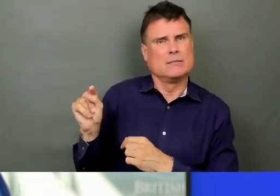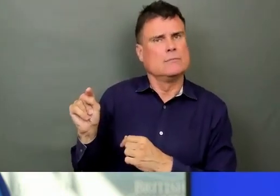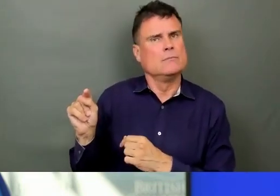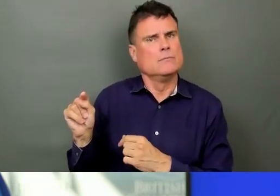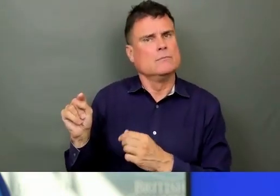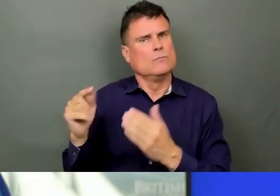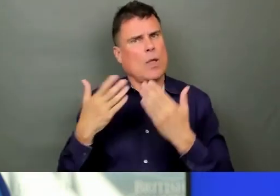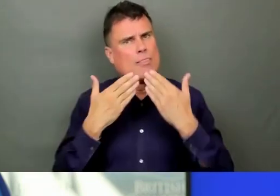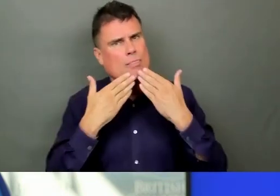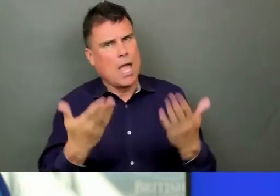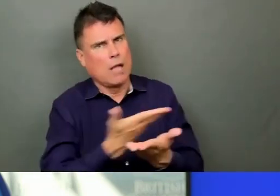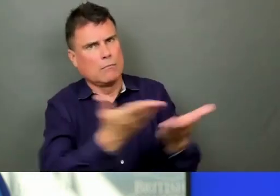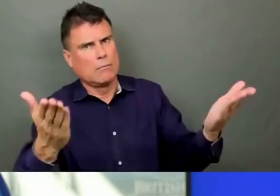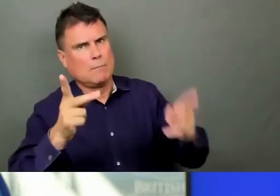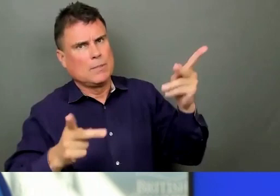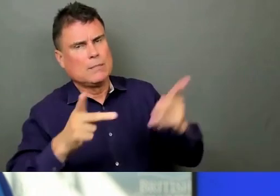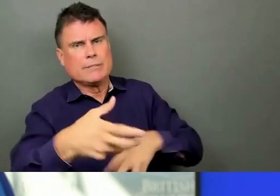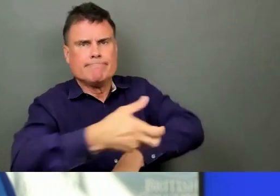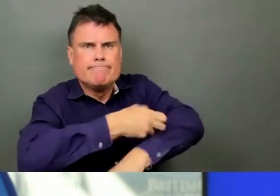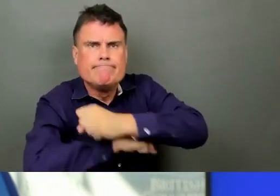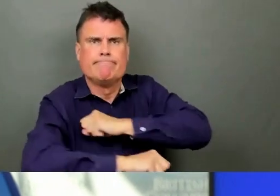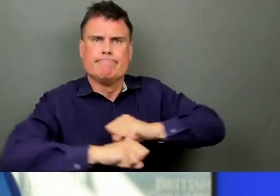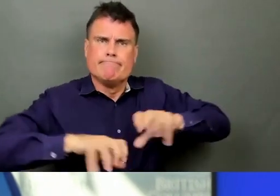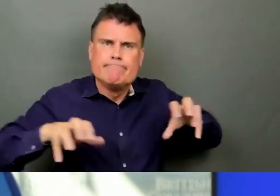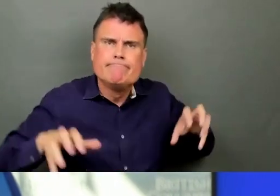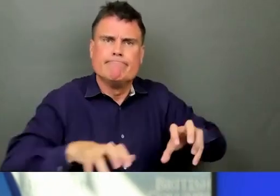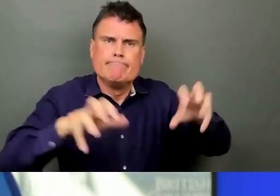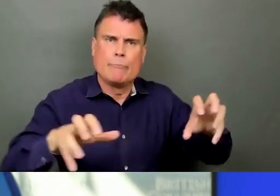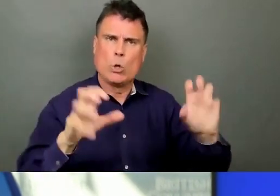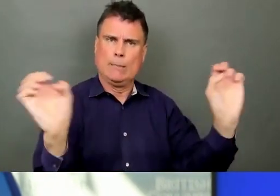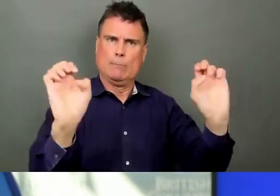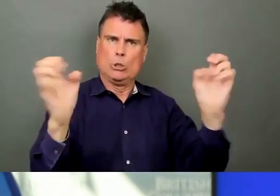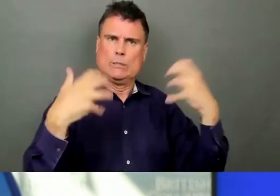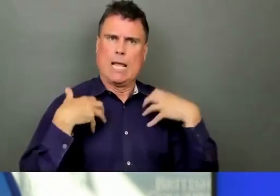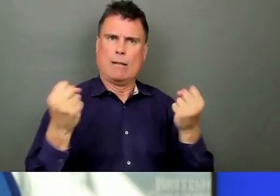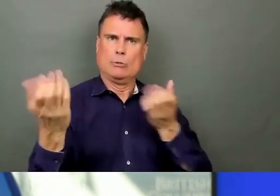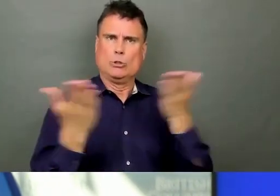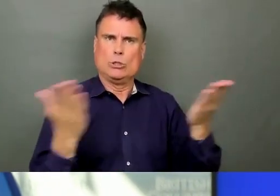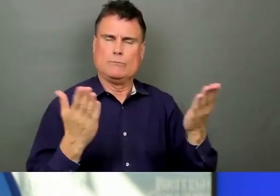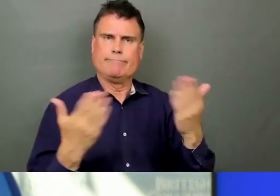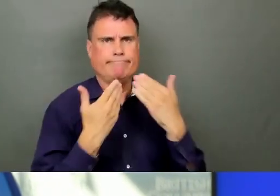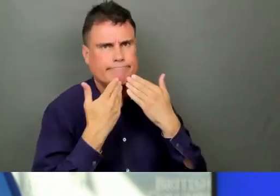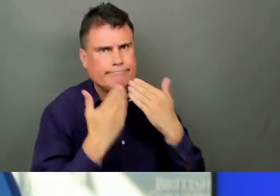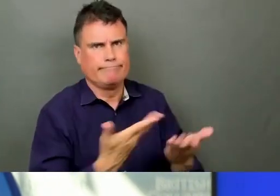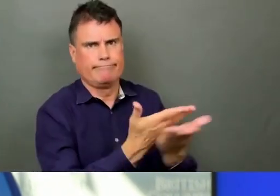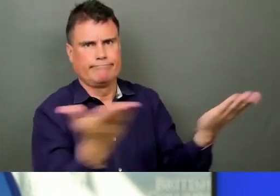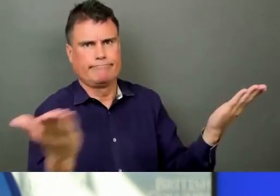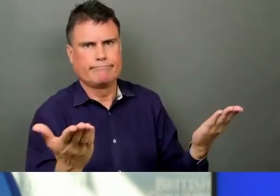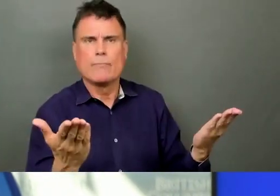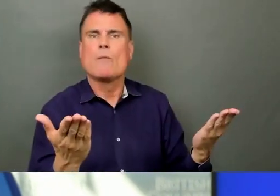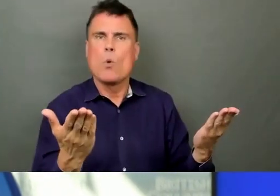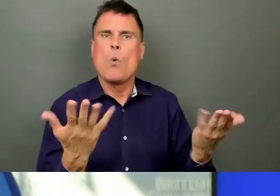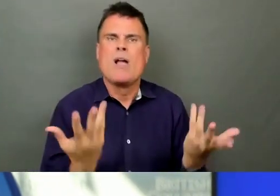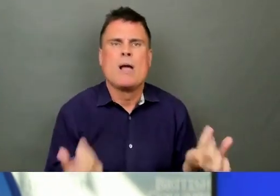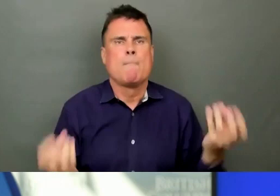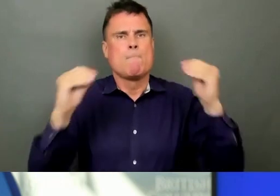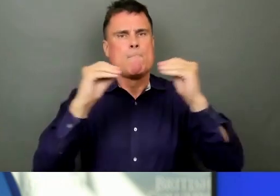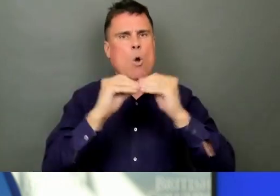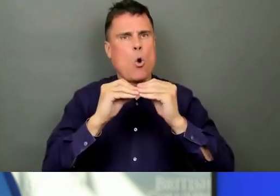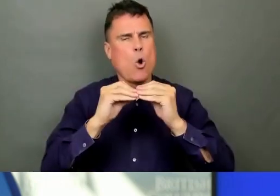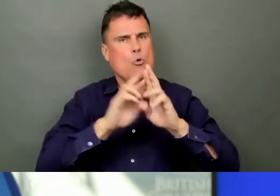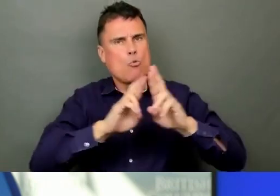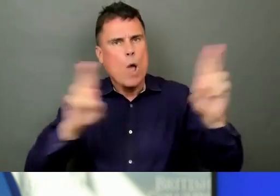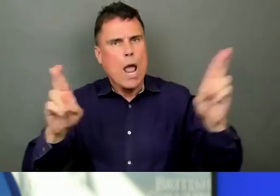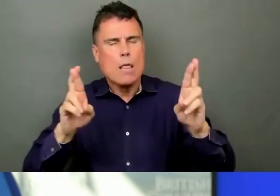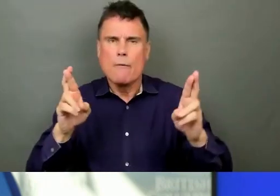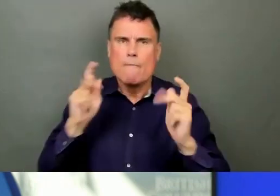more calls this weekend. If you need help from HealthLink BC, call 811. Our approach to this weekend's